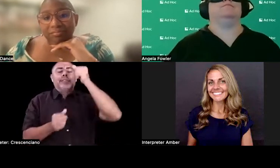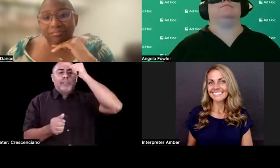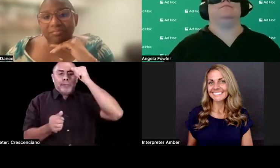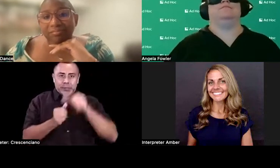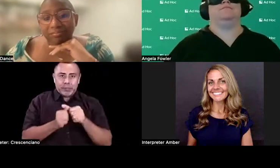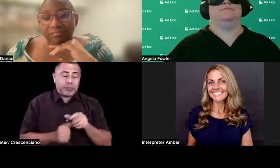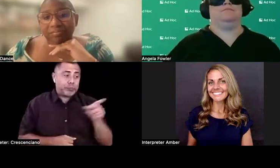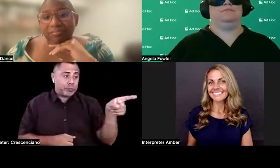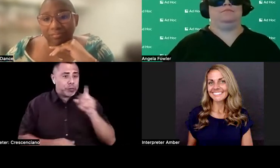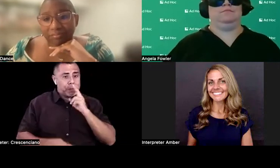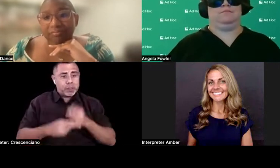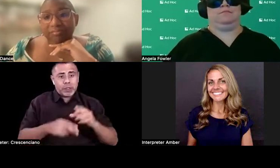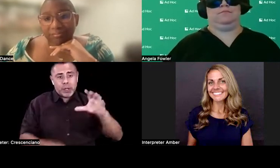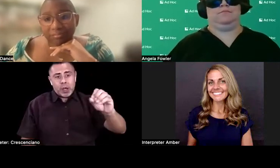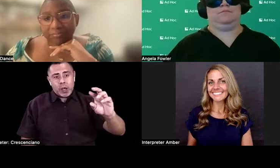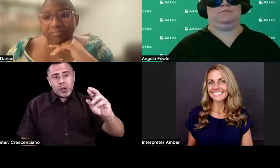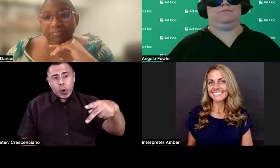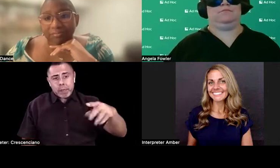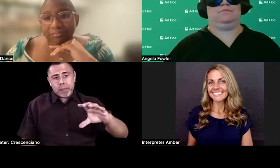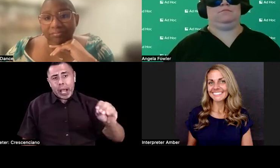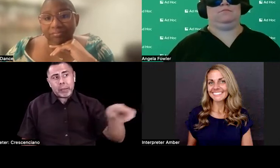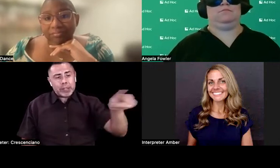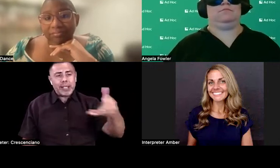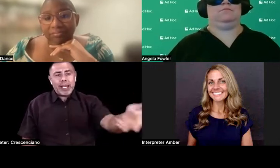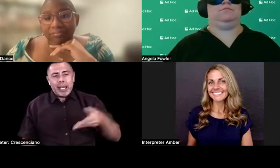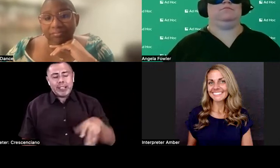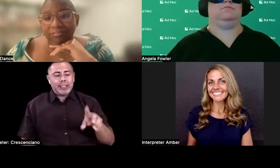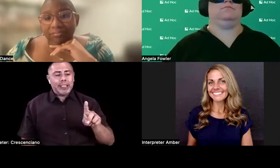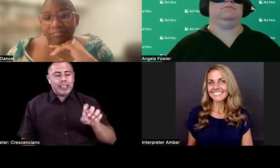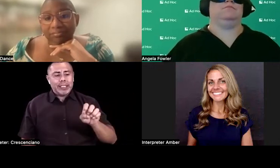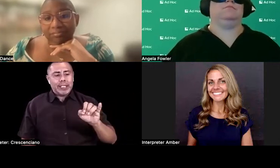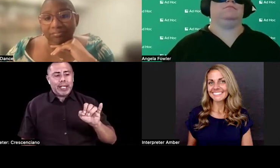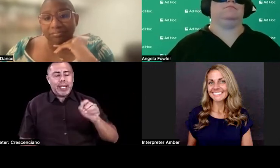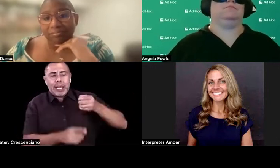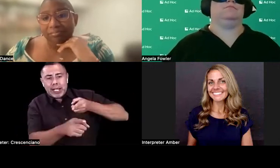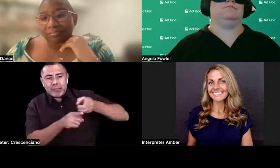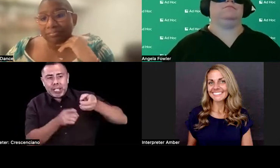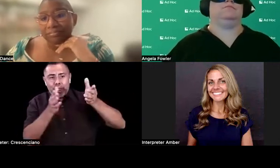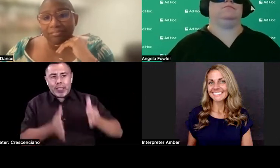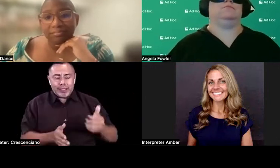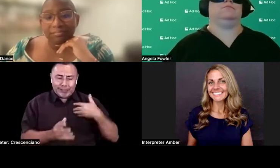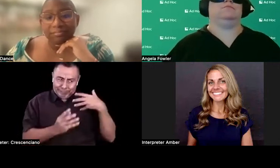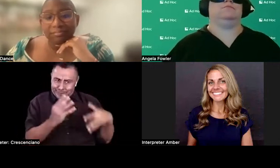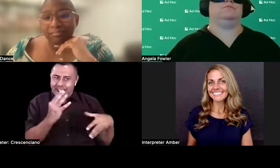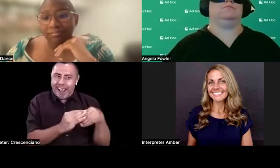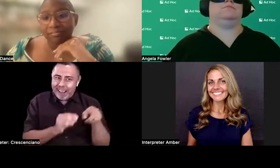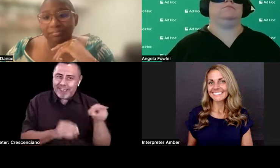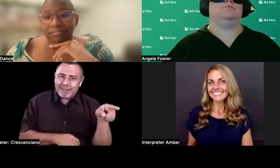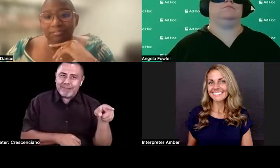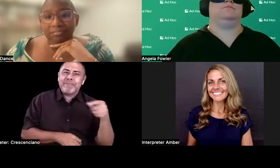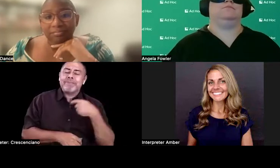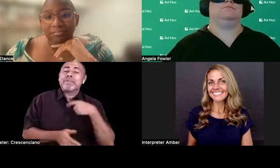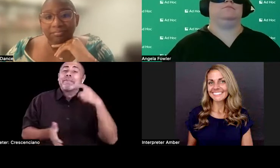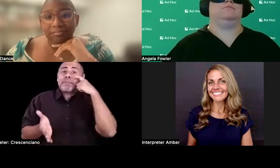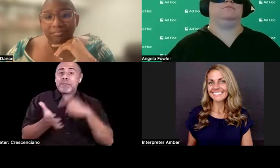DEI, uh, specialists. Um, I'm going to take that one step further because I've, what I've also seen happen is federal